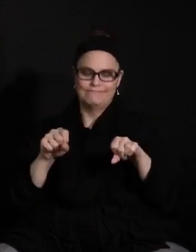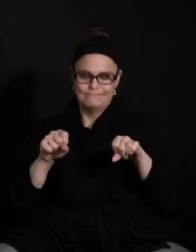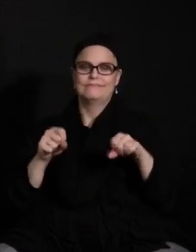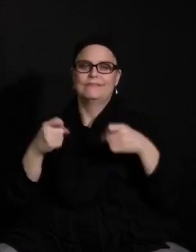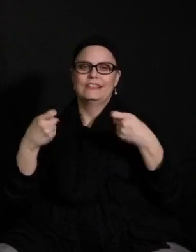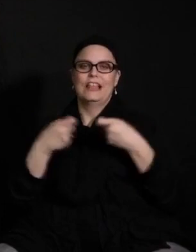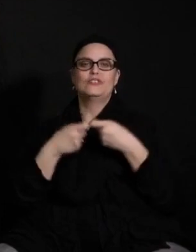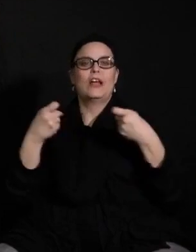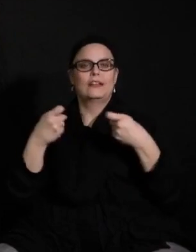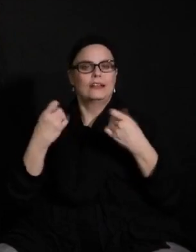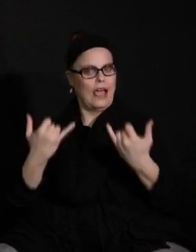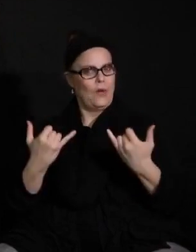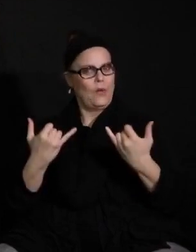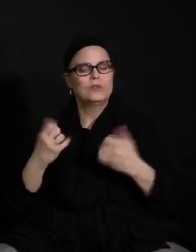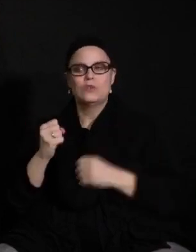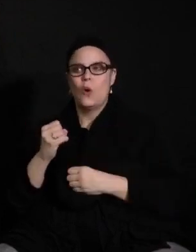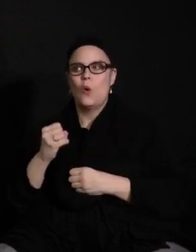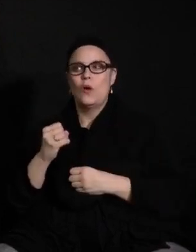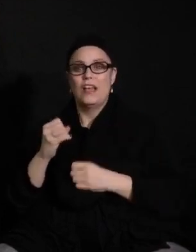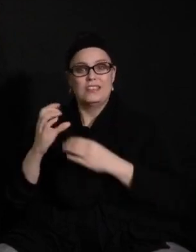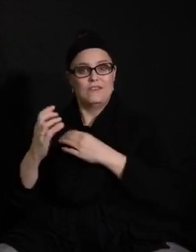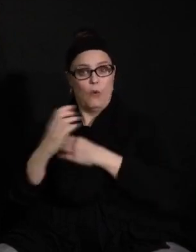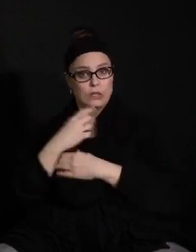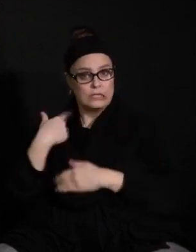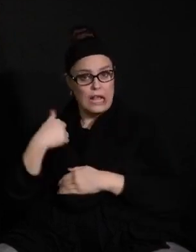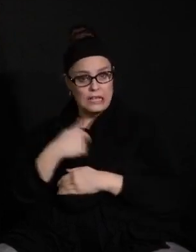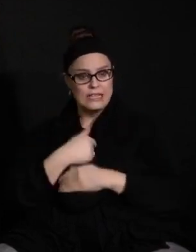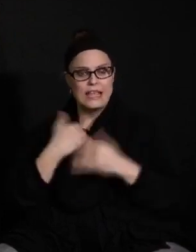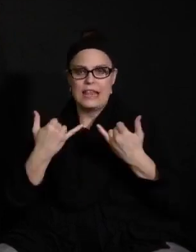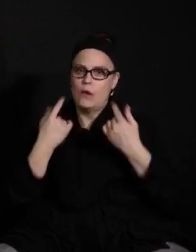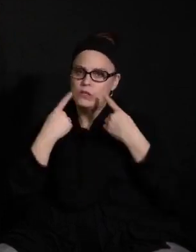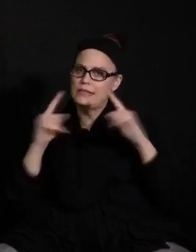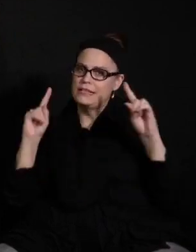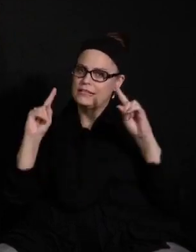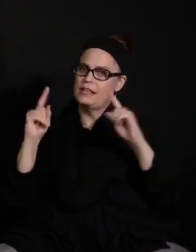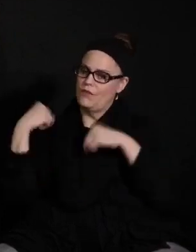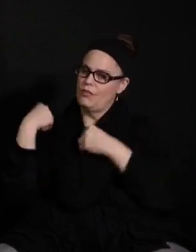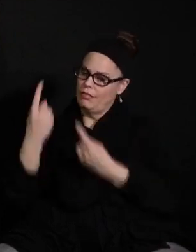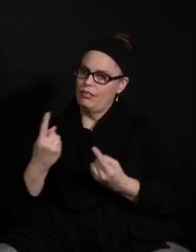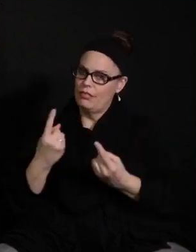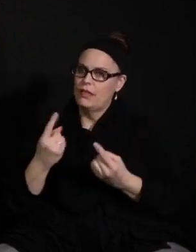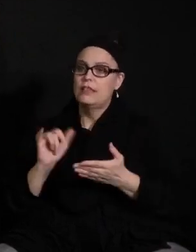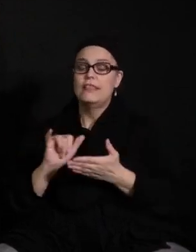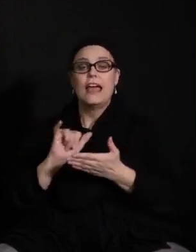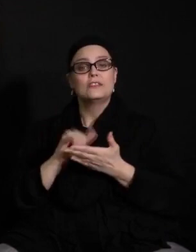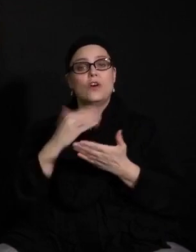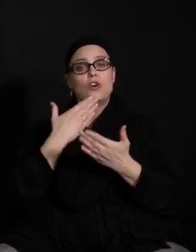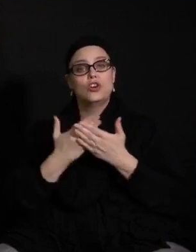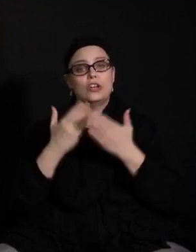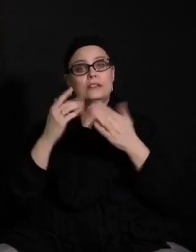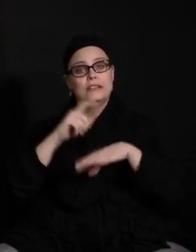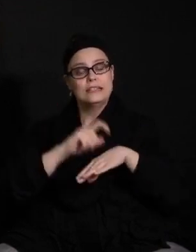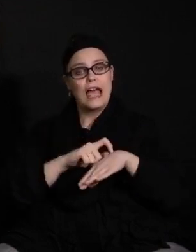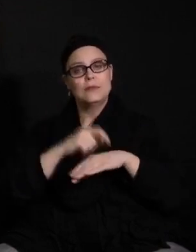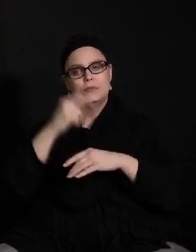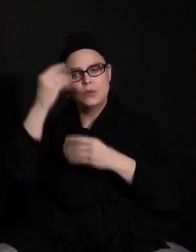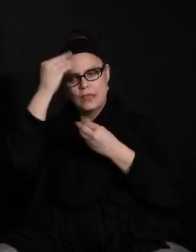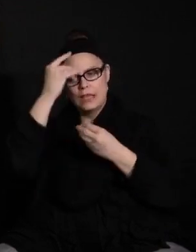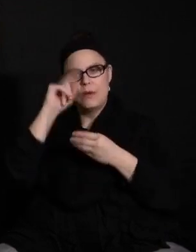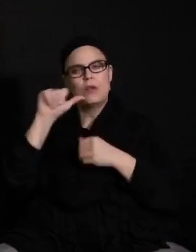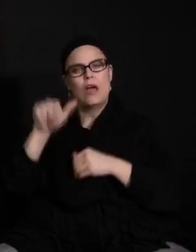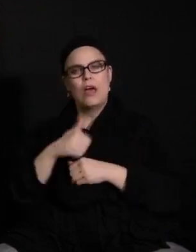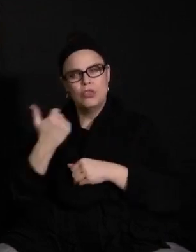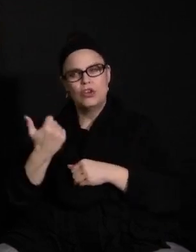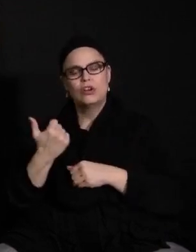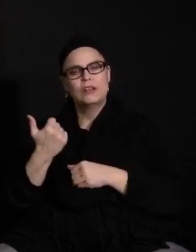And we've been forced to do it and have been pretty successful, I believe. That's also a great time for us to think about other cloud functions